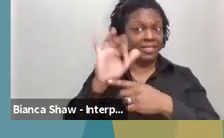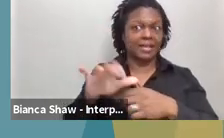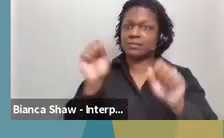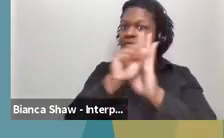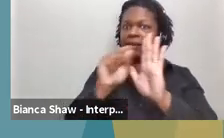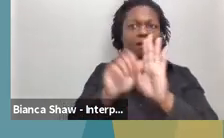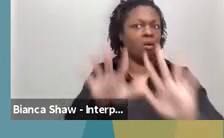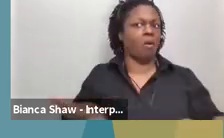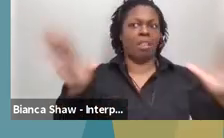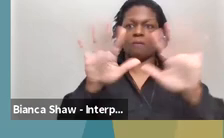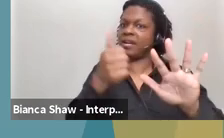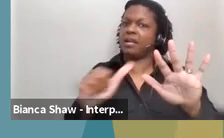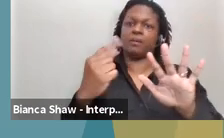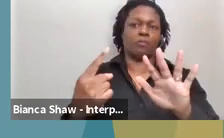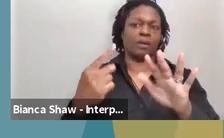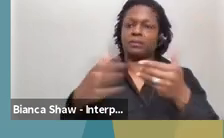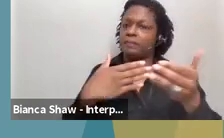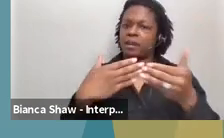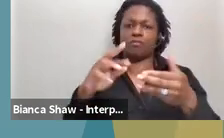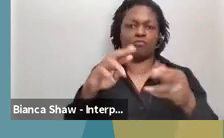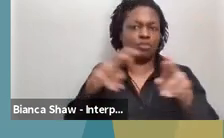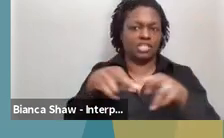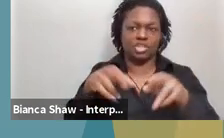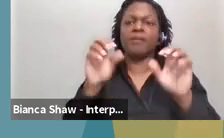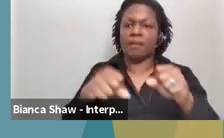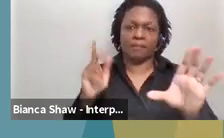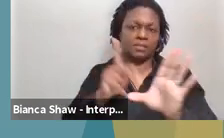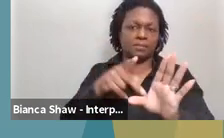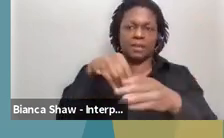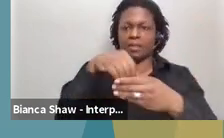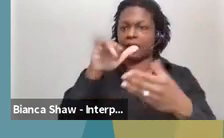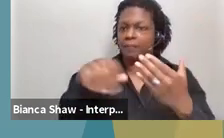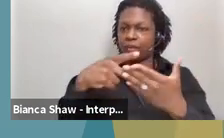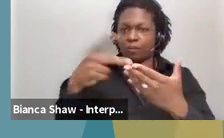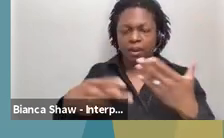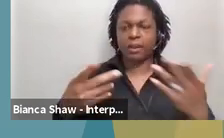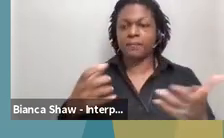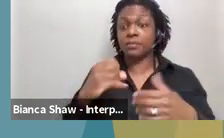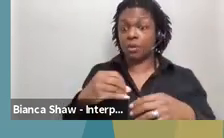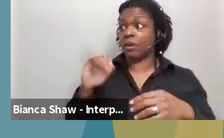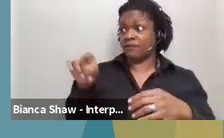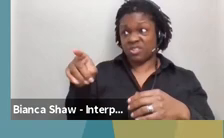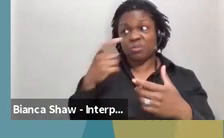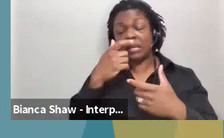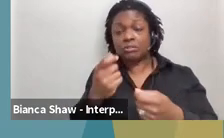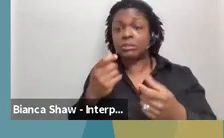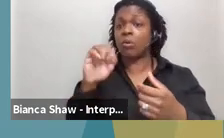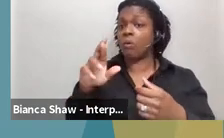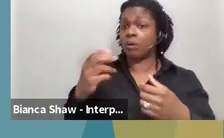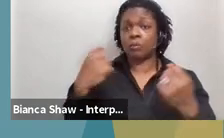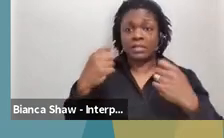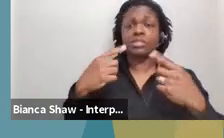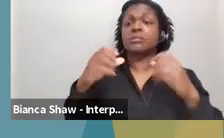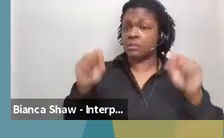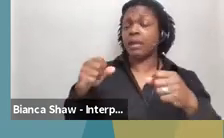anyone is eligible to participate. So if you need more information about that, feel free to email me. I can send you that information and direct